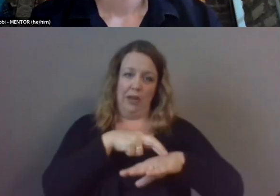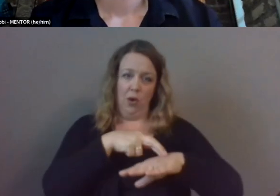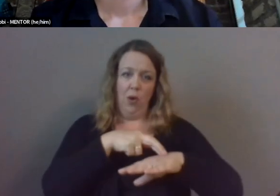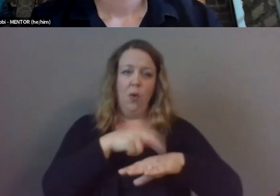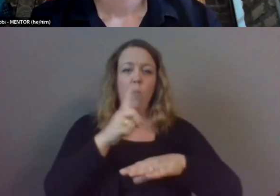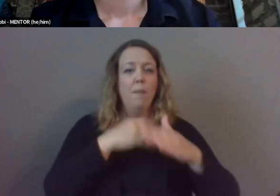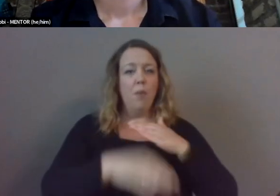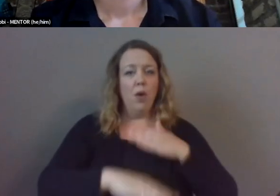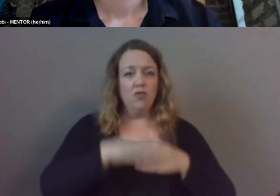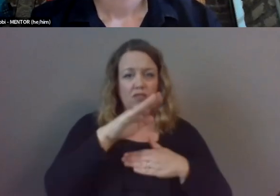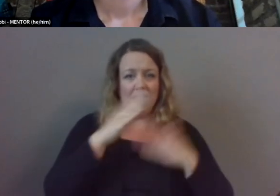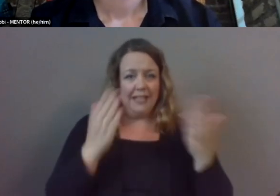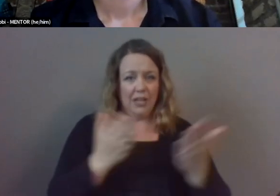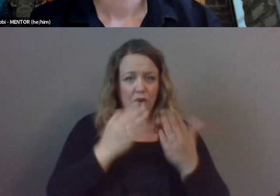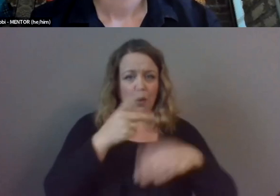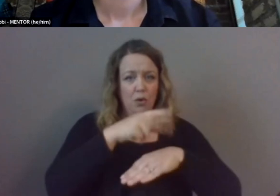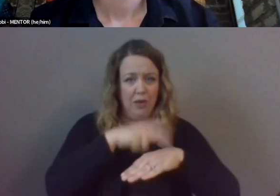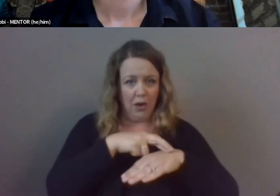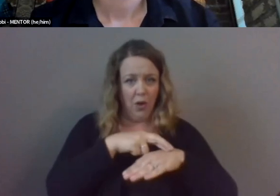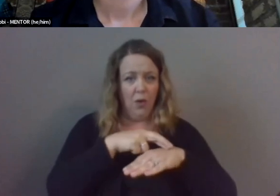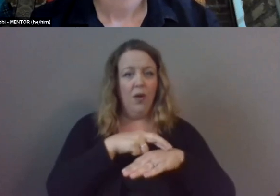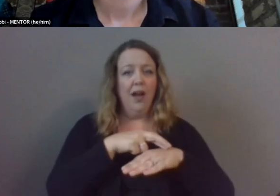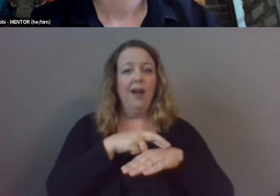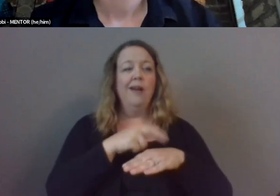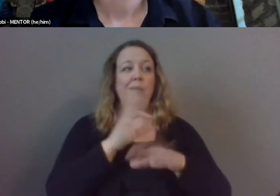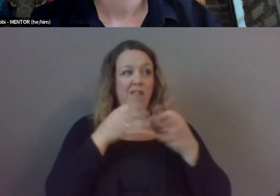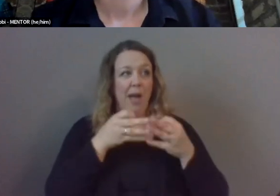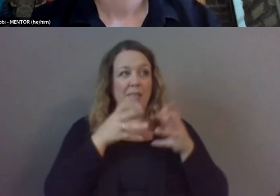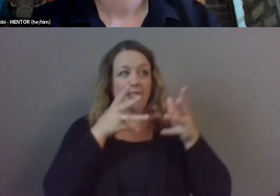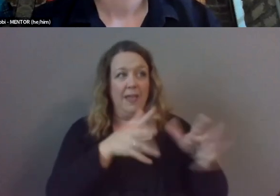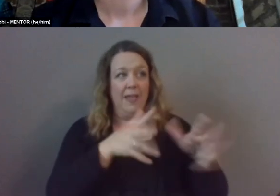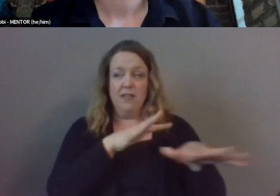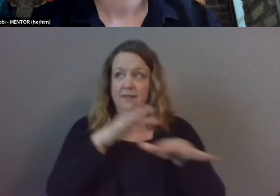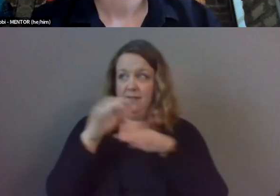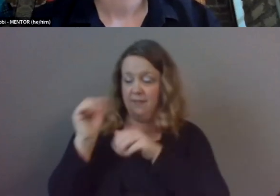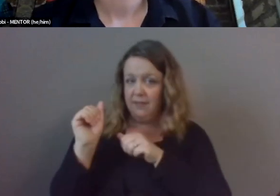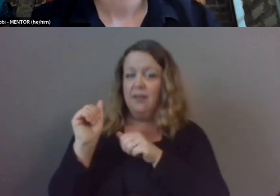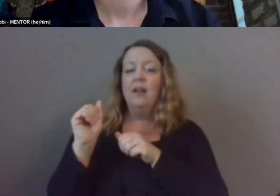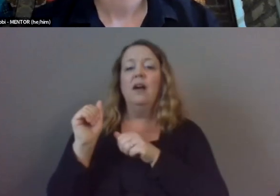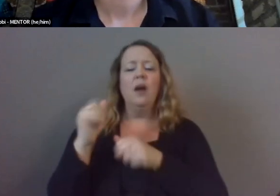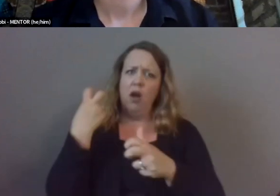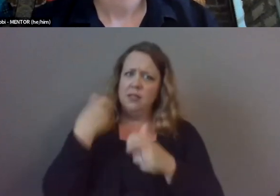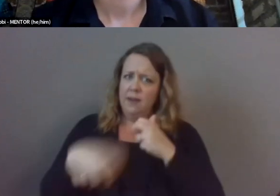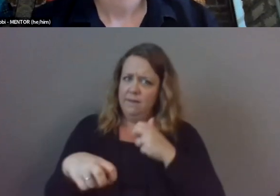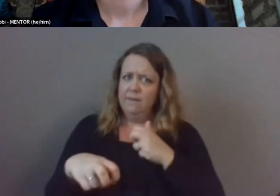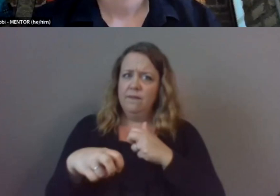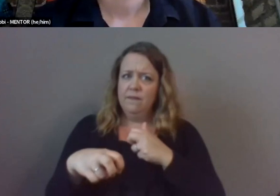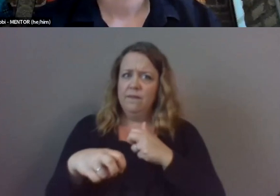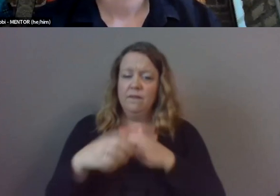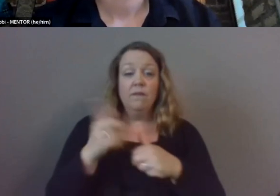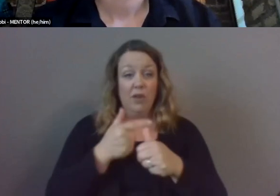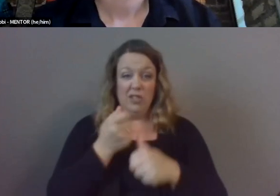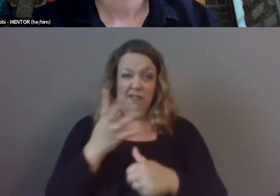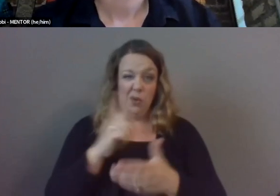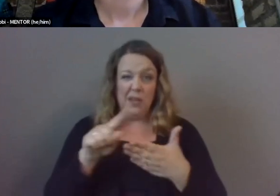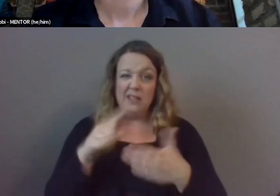born and raised here and i had to leave my family behind and all that and it was a really hard time and the first weeks couple weeks were hard